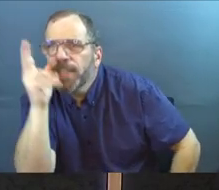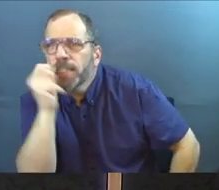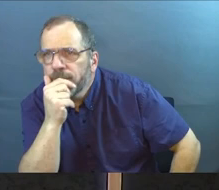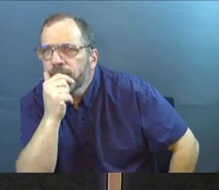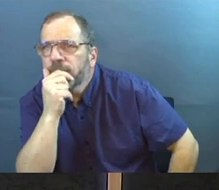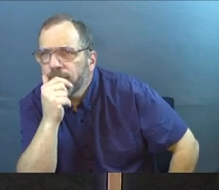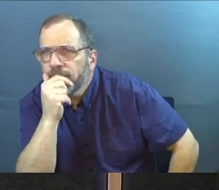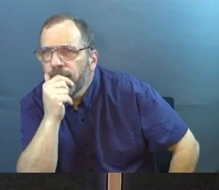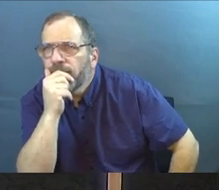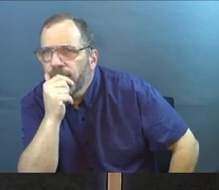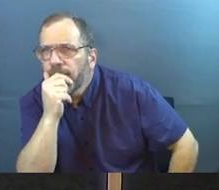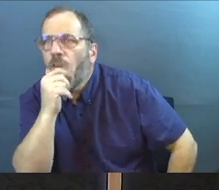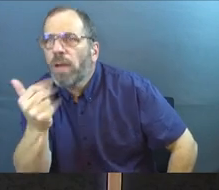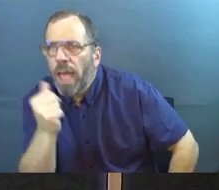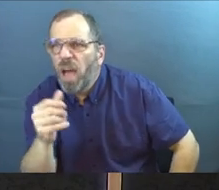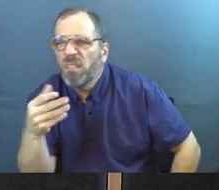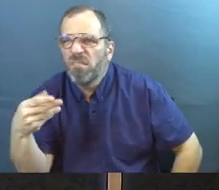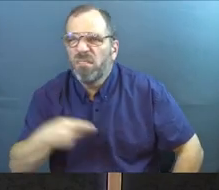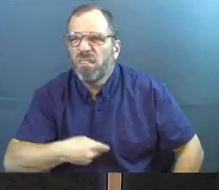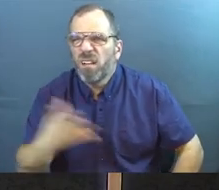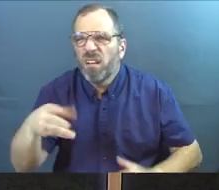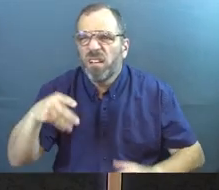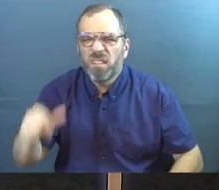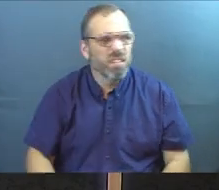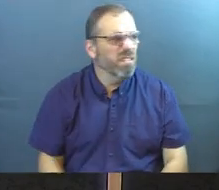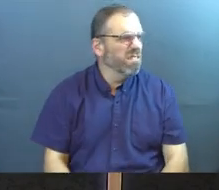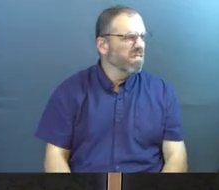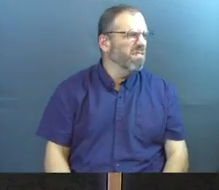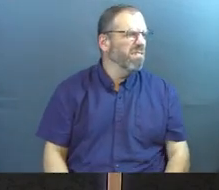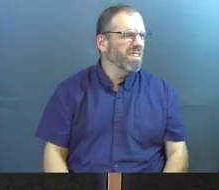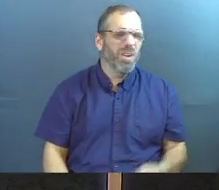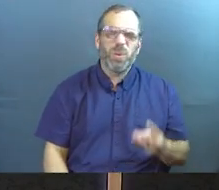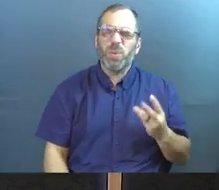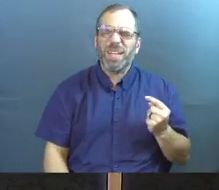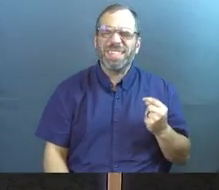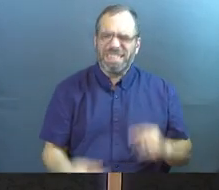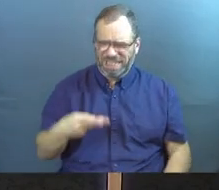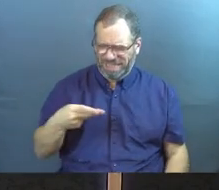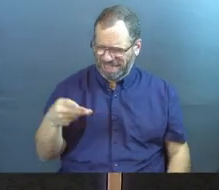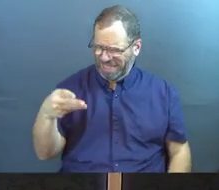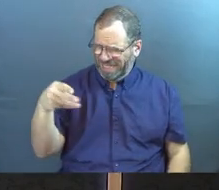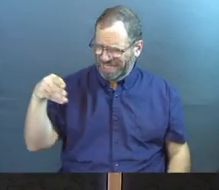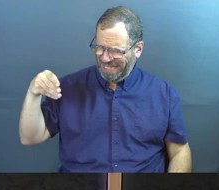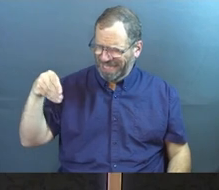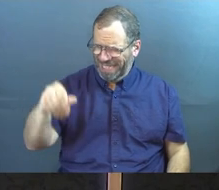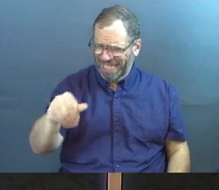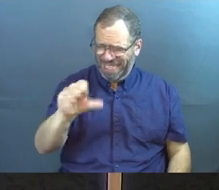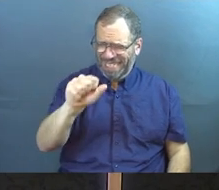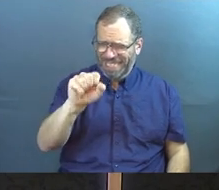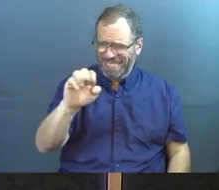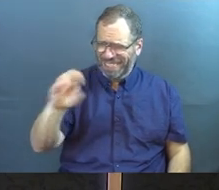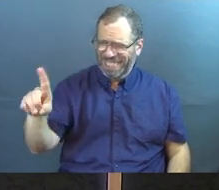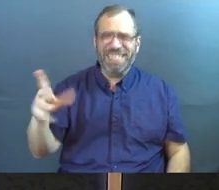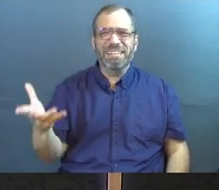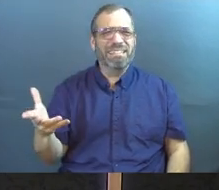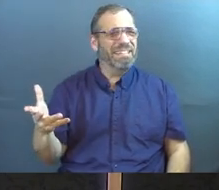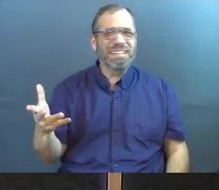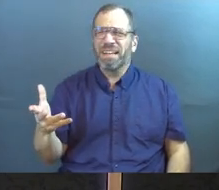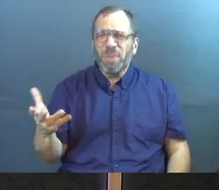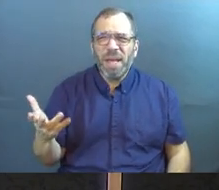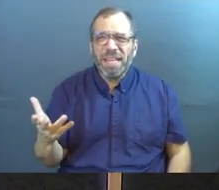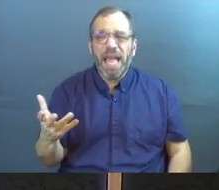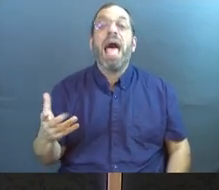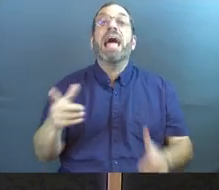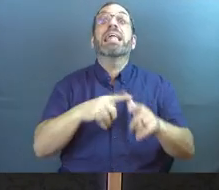he tells you is about casting seed. And you're like, what in the world is going on here? Right? Like, and then he